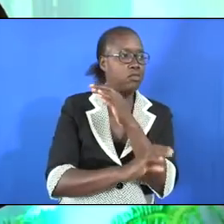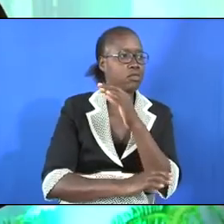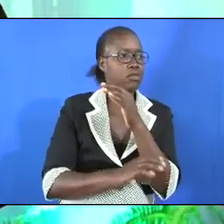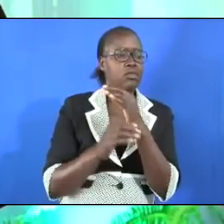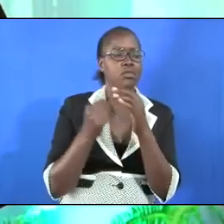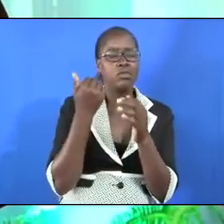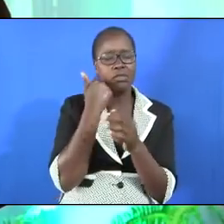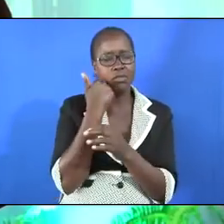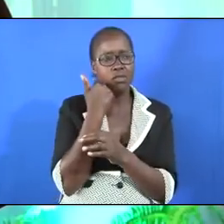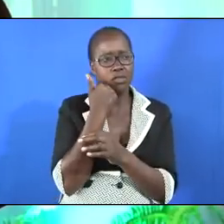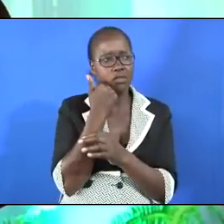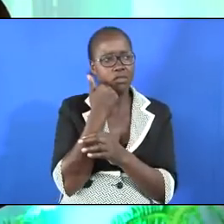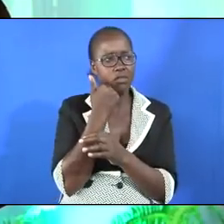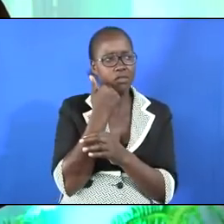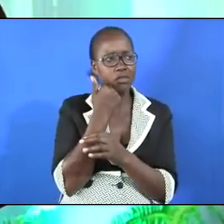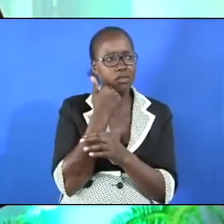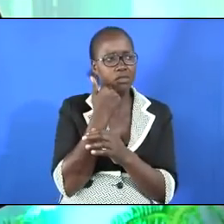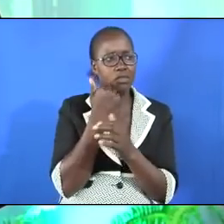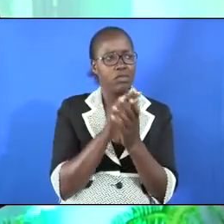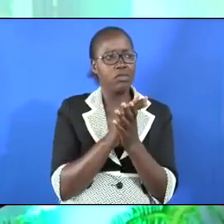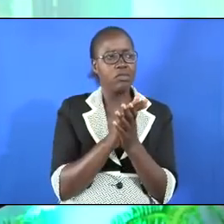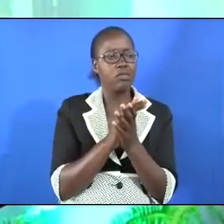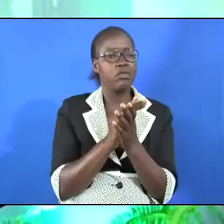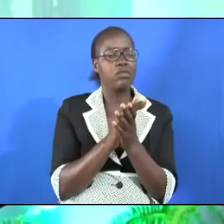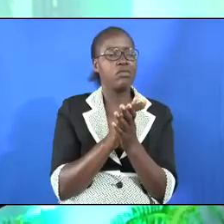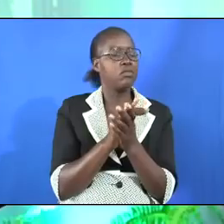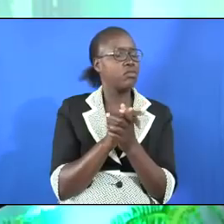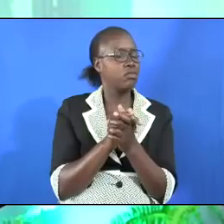suffering from a treated disease.